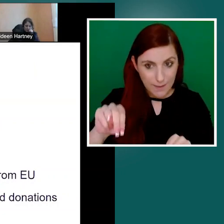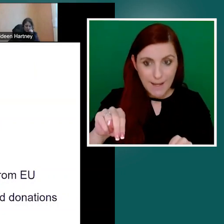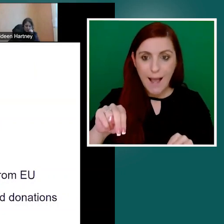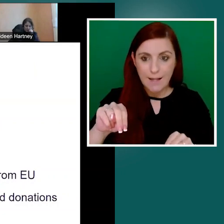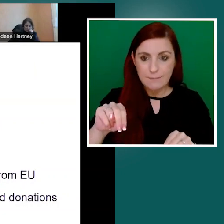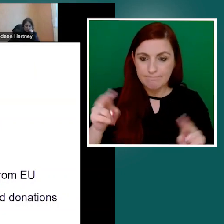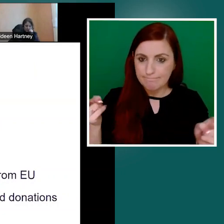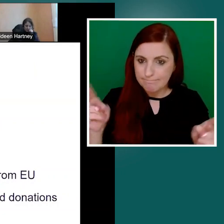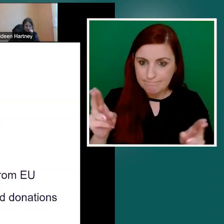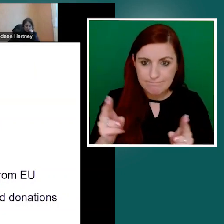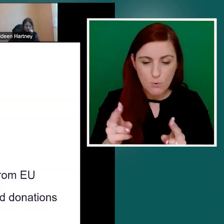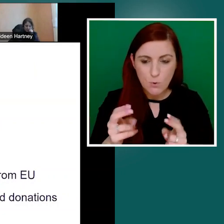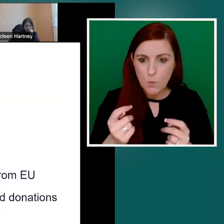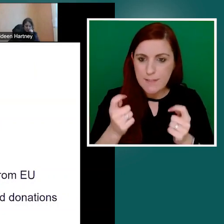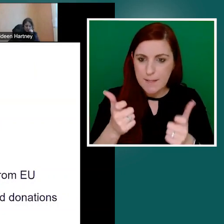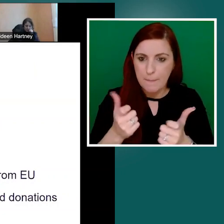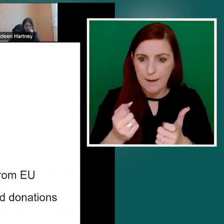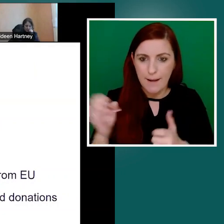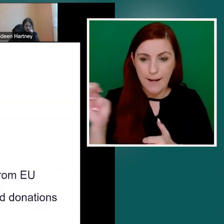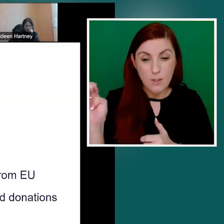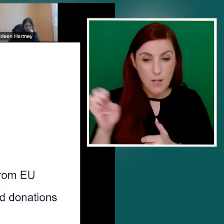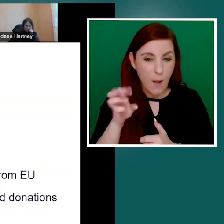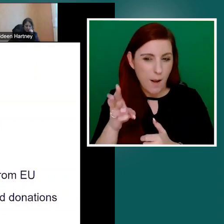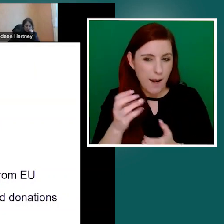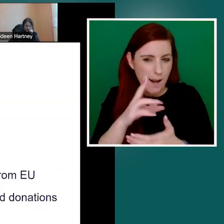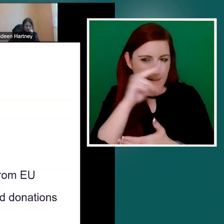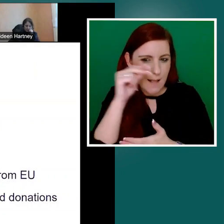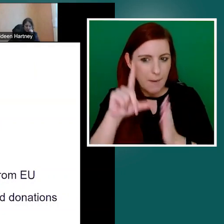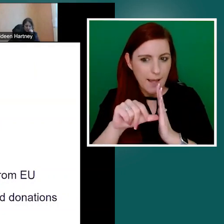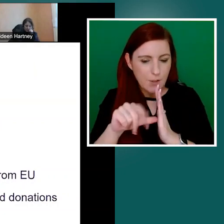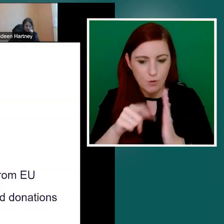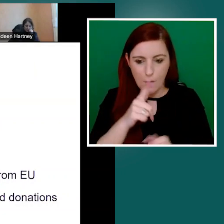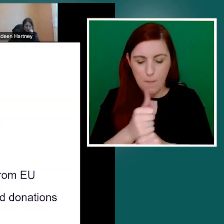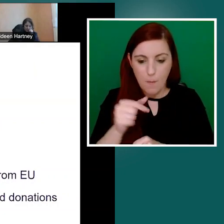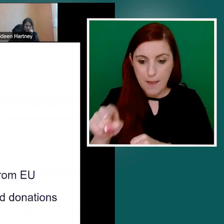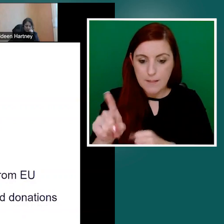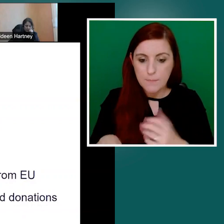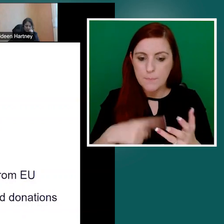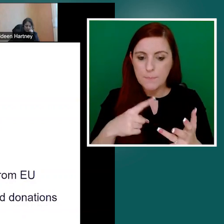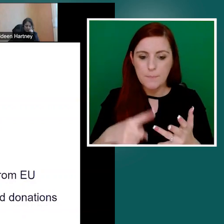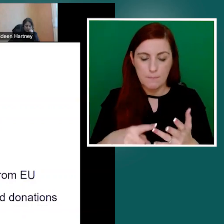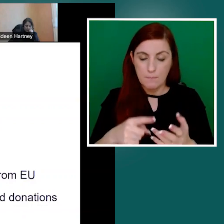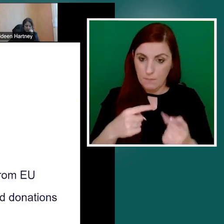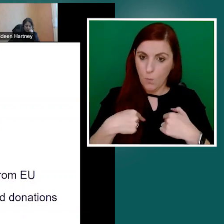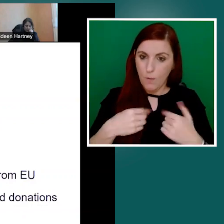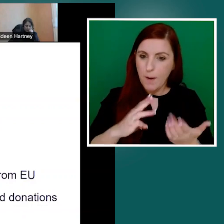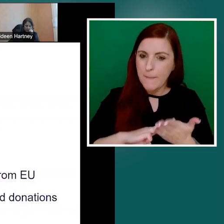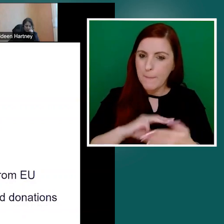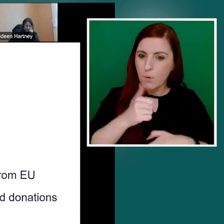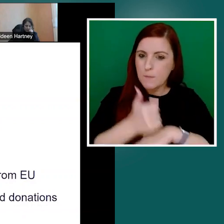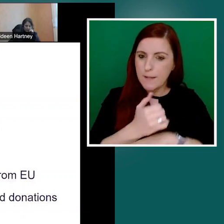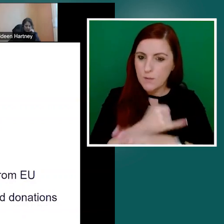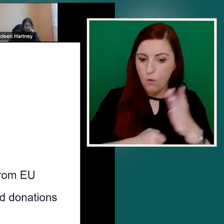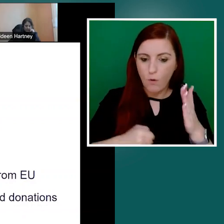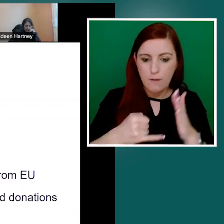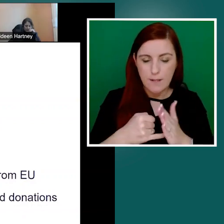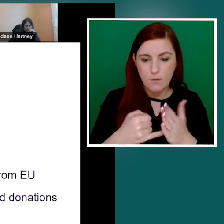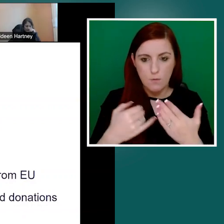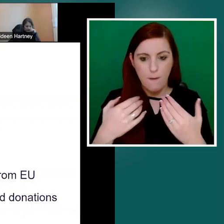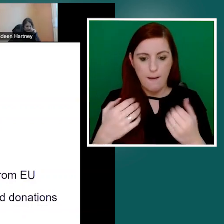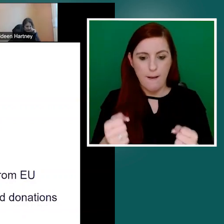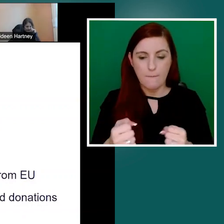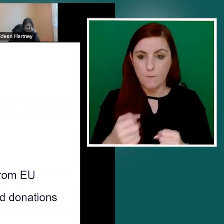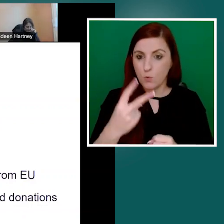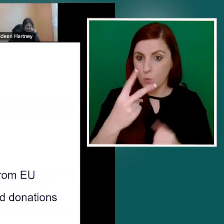are a members based organization with close to 2000 members, the majority in Ireland, but also internationally. We receive the